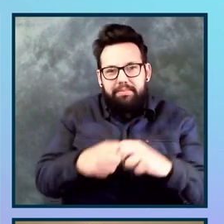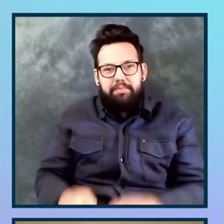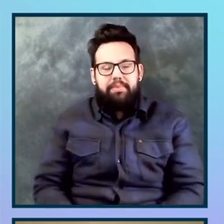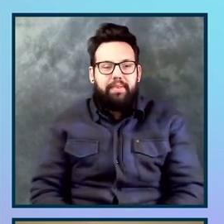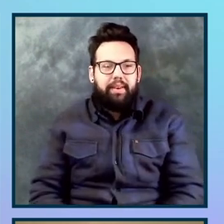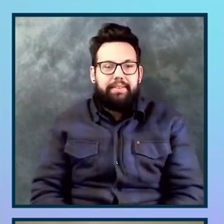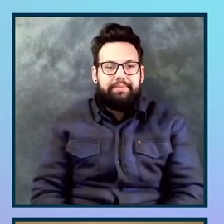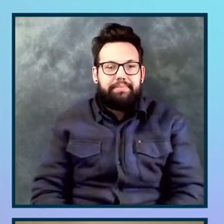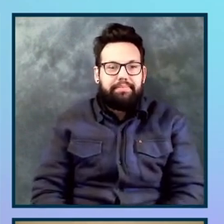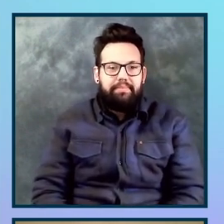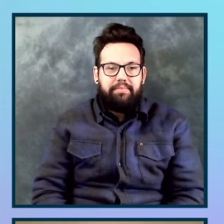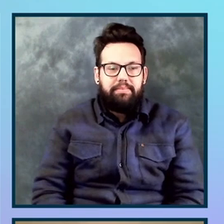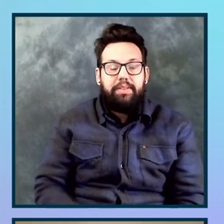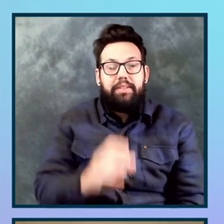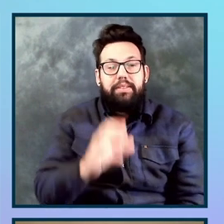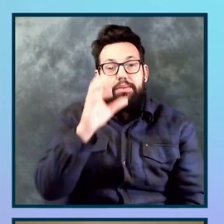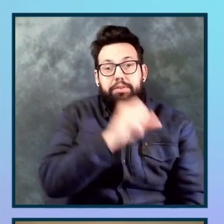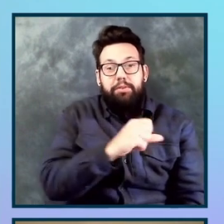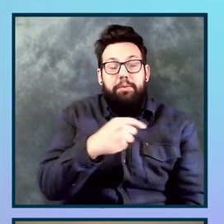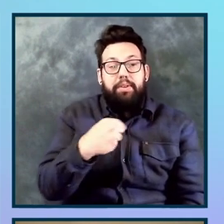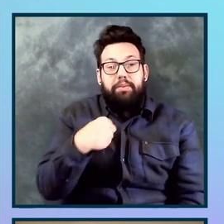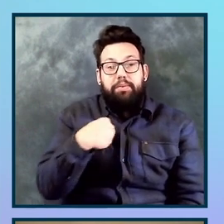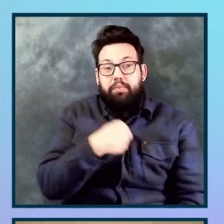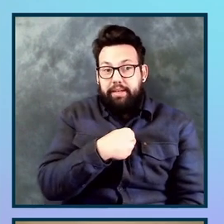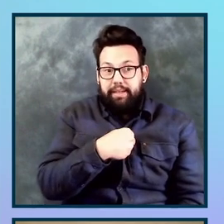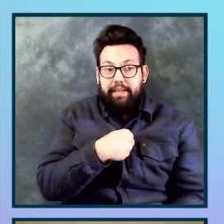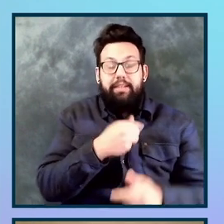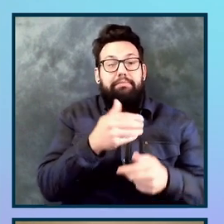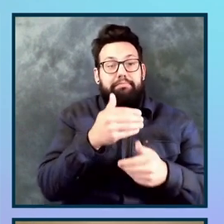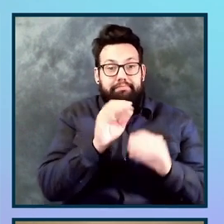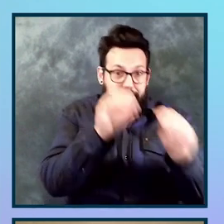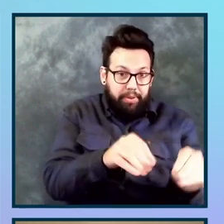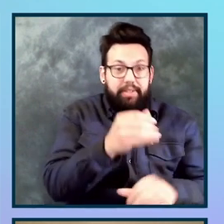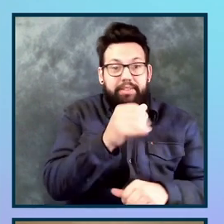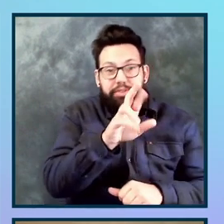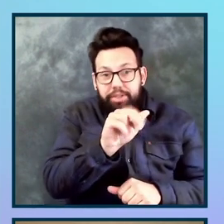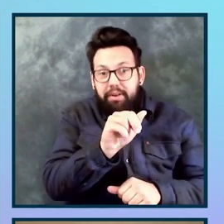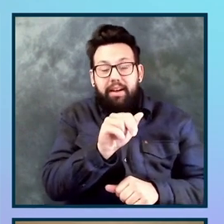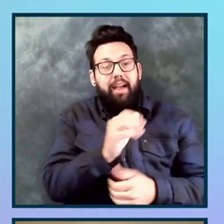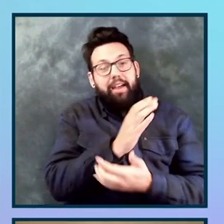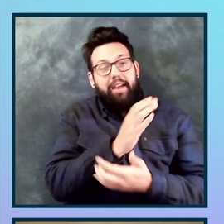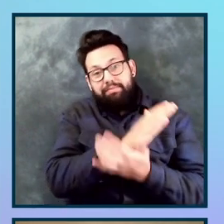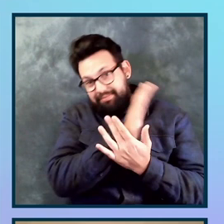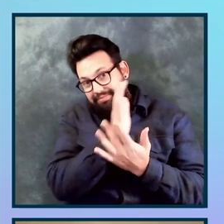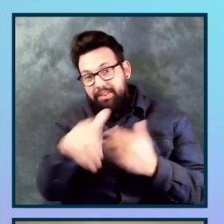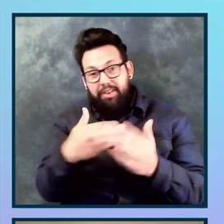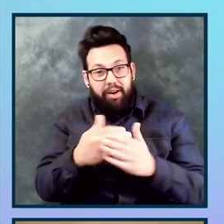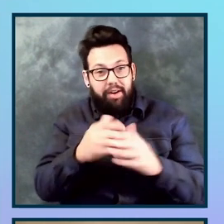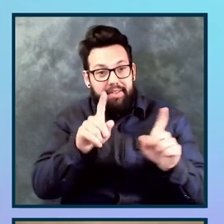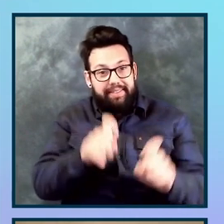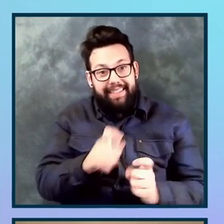So assuming we do that, uh, and assuming we actually went ahead and did all those guided tests, let's pretend that we did. I wish we had enough time to do those.